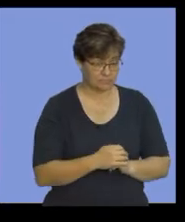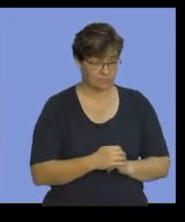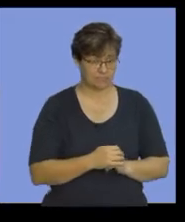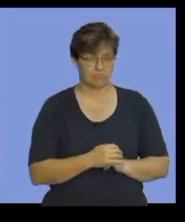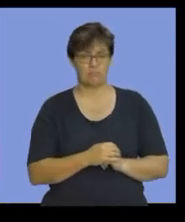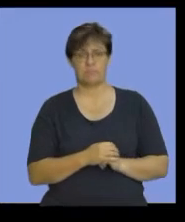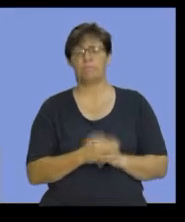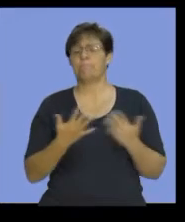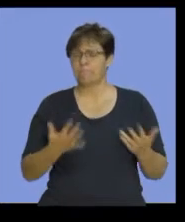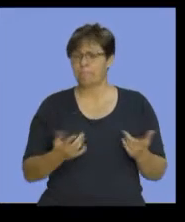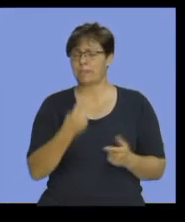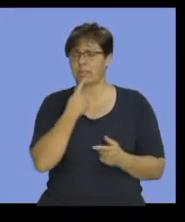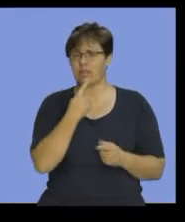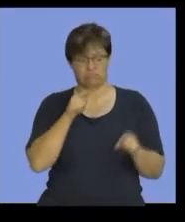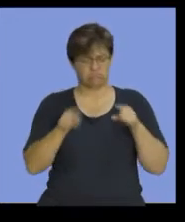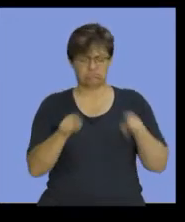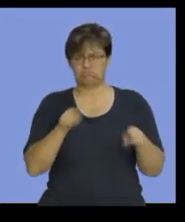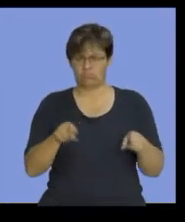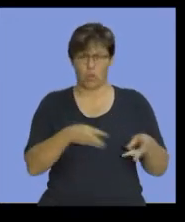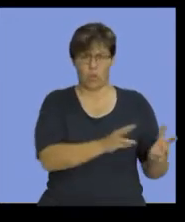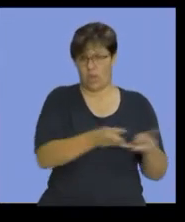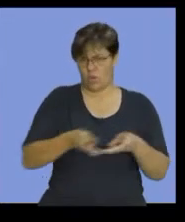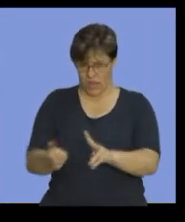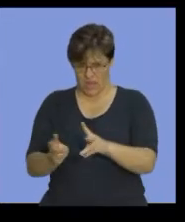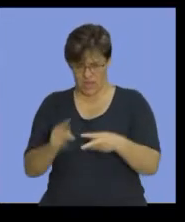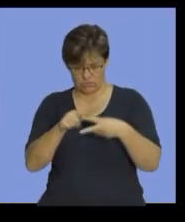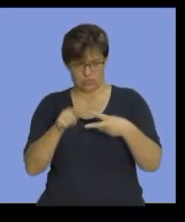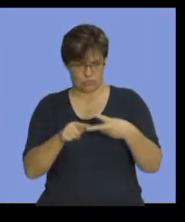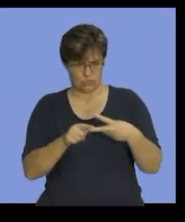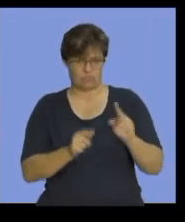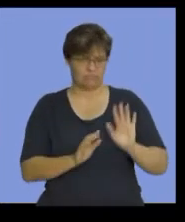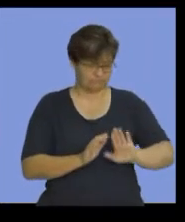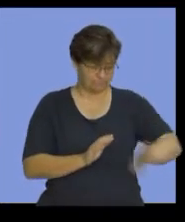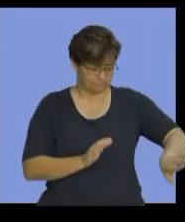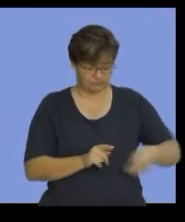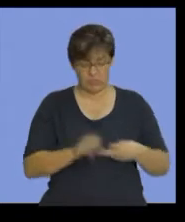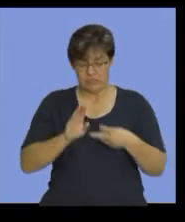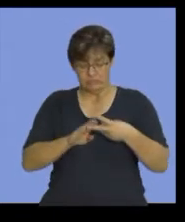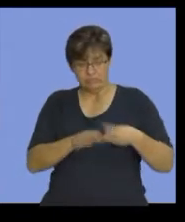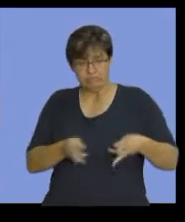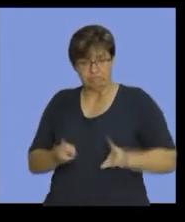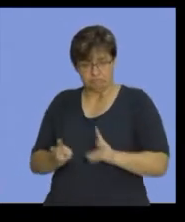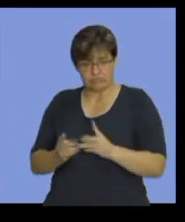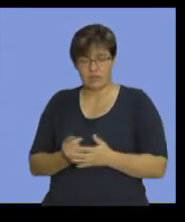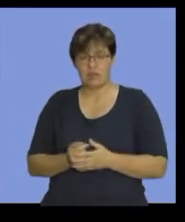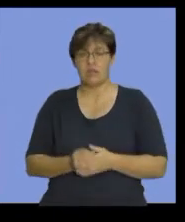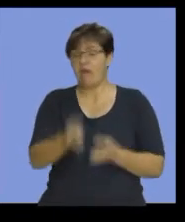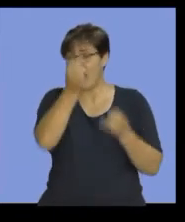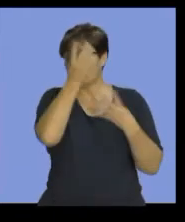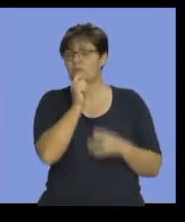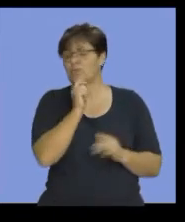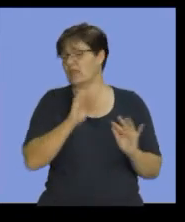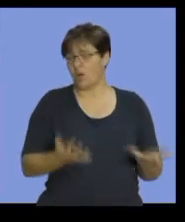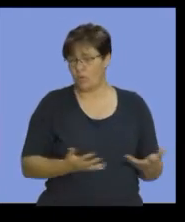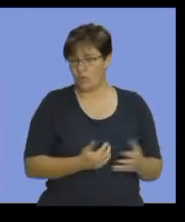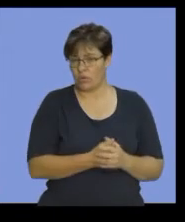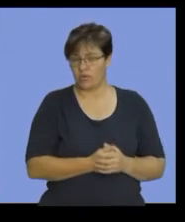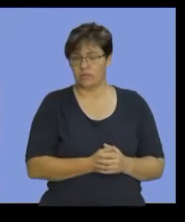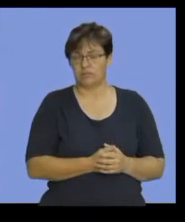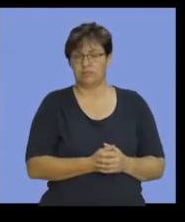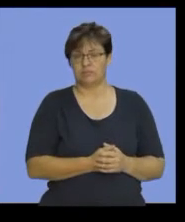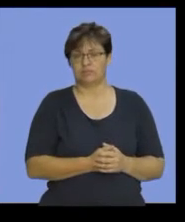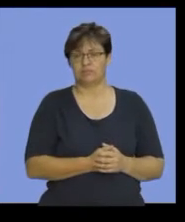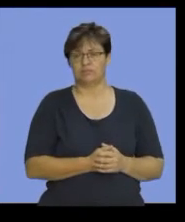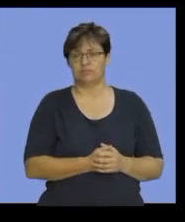remember I said there's two ways of doing this. The other way, the question you could have used the information, by looking at